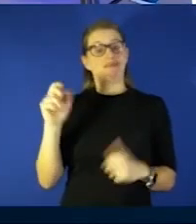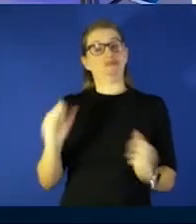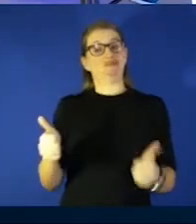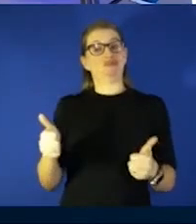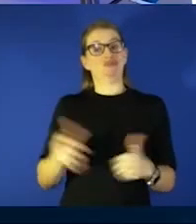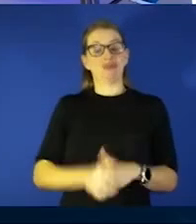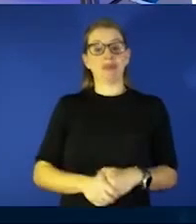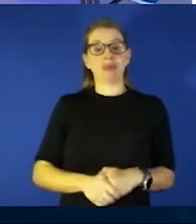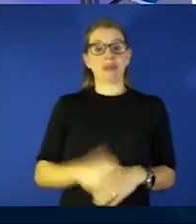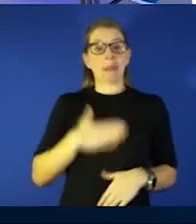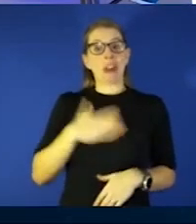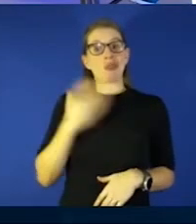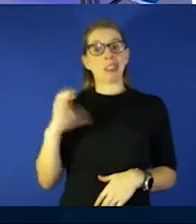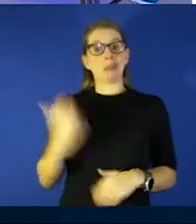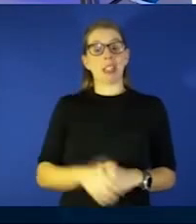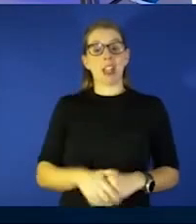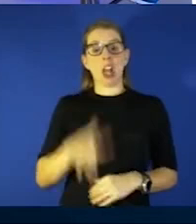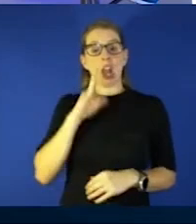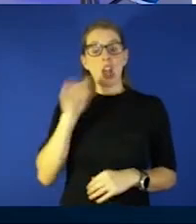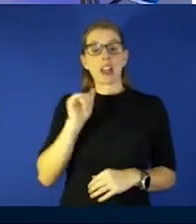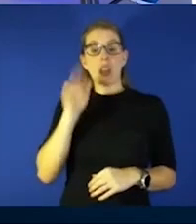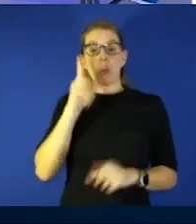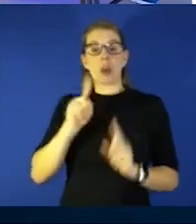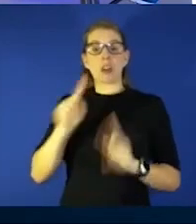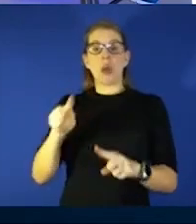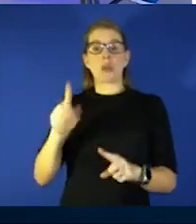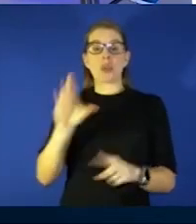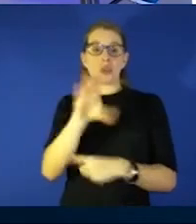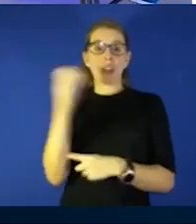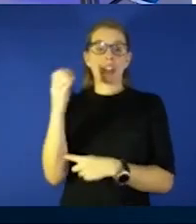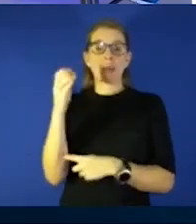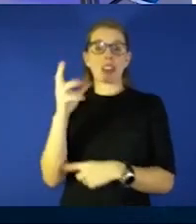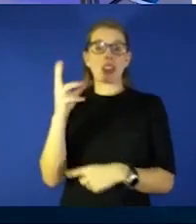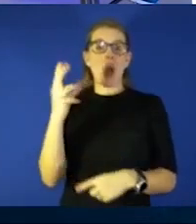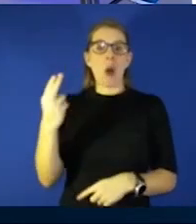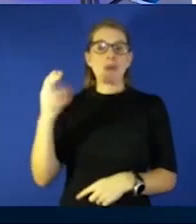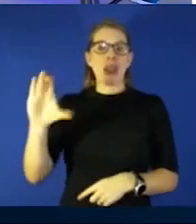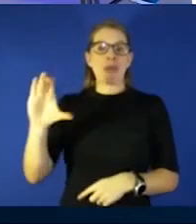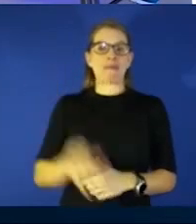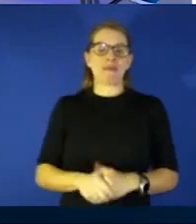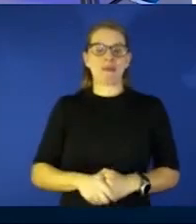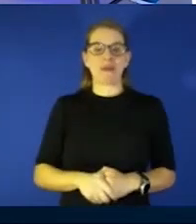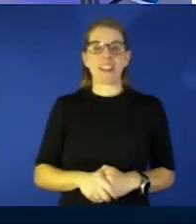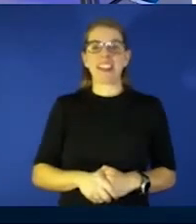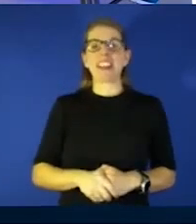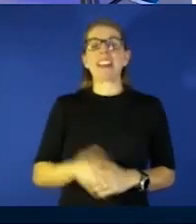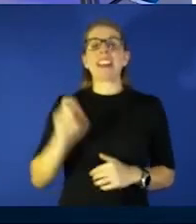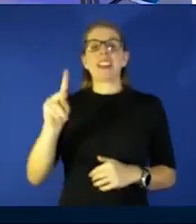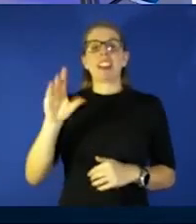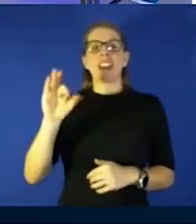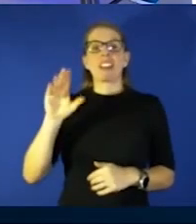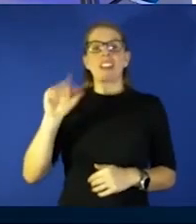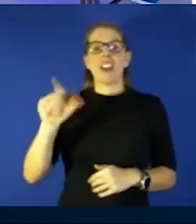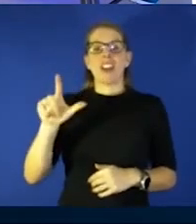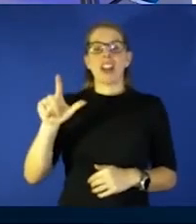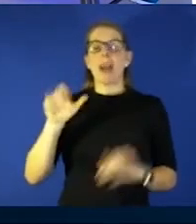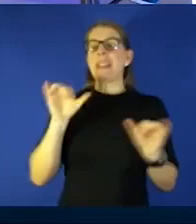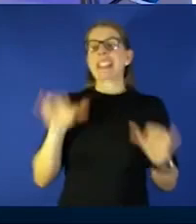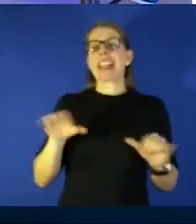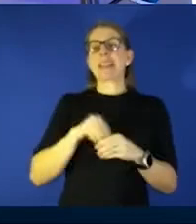look like you're going you look like you're going to christmas homecoming i love it you look great um okay but i'm going to stay house go ahead